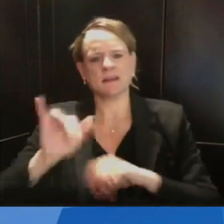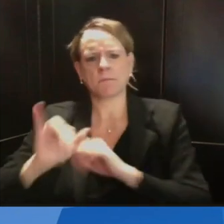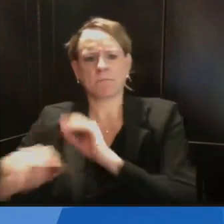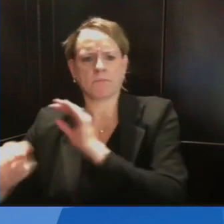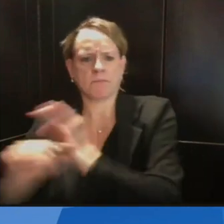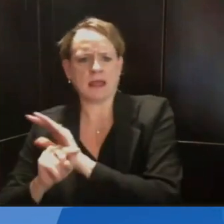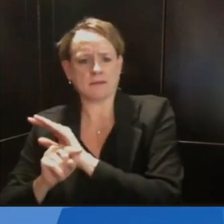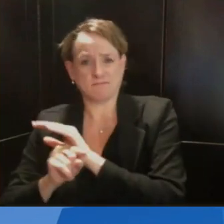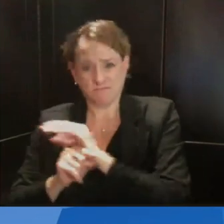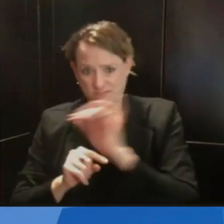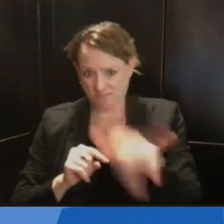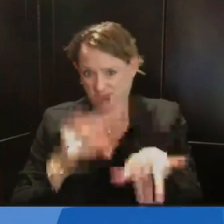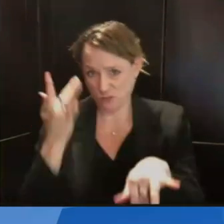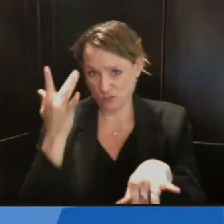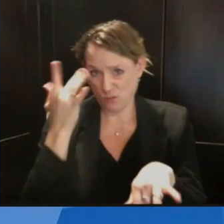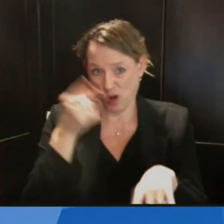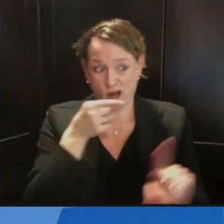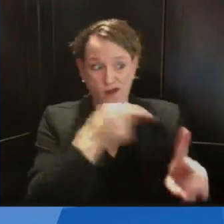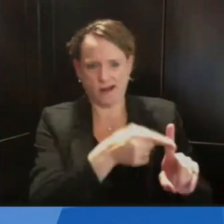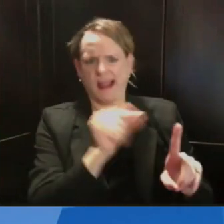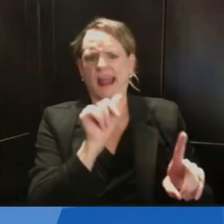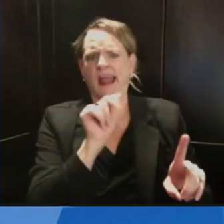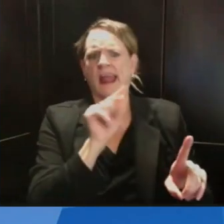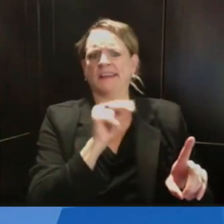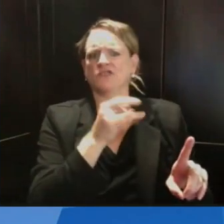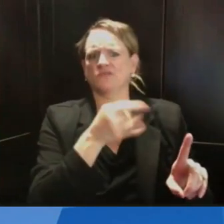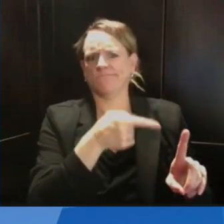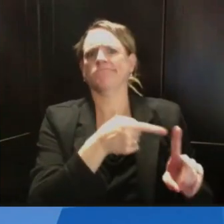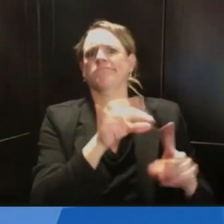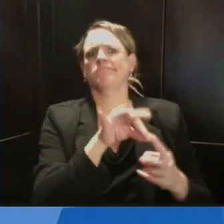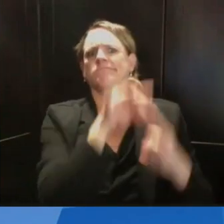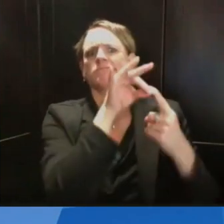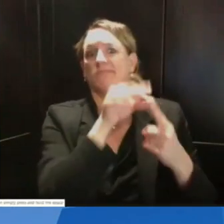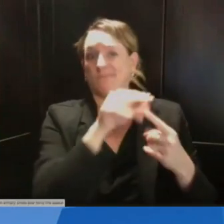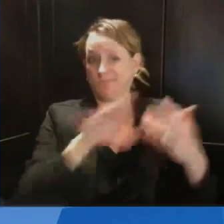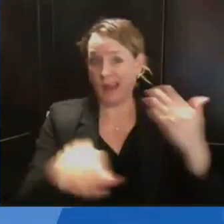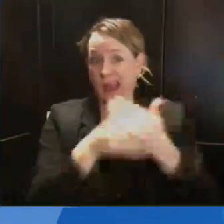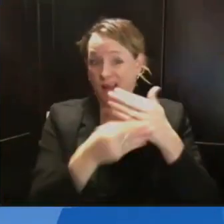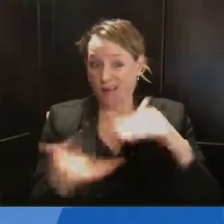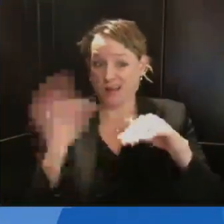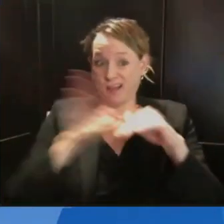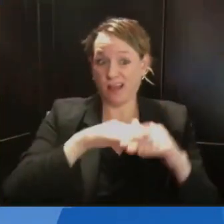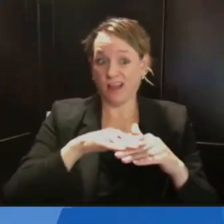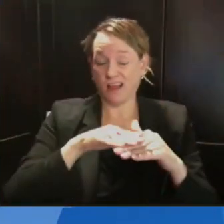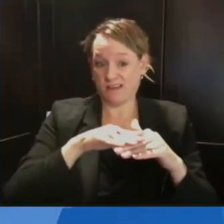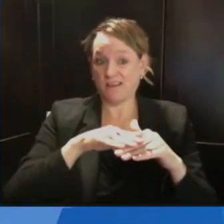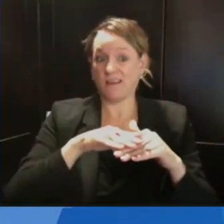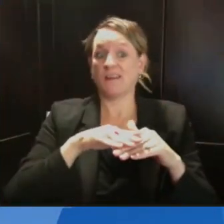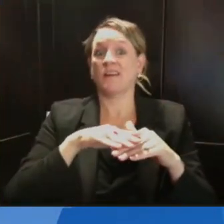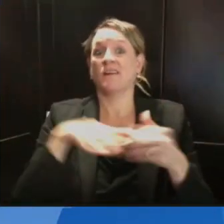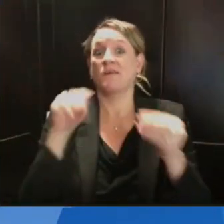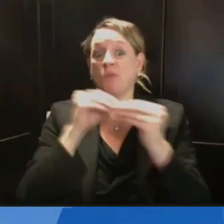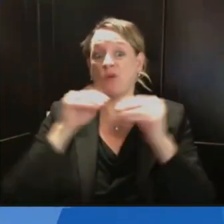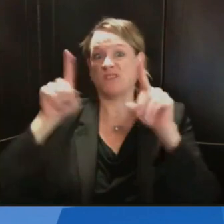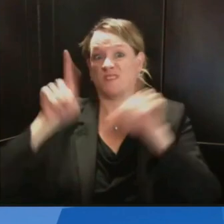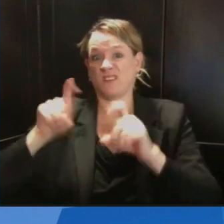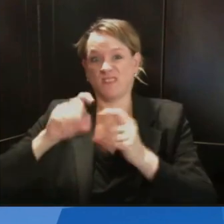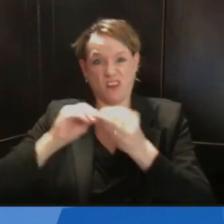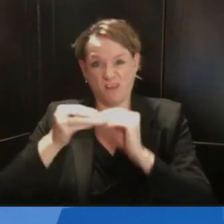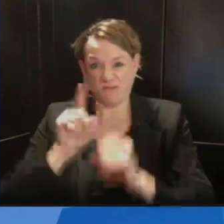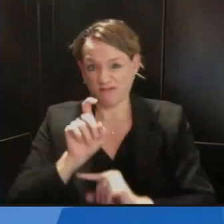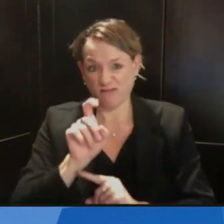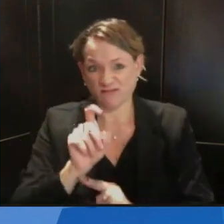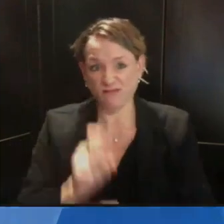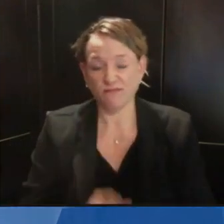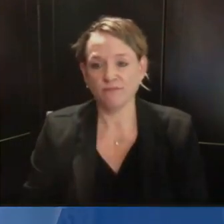widespread is antigen testing in Wisconsin? Thank you. Yeah. To address that.